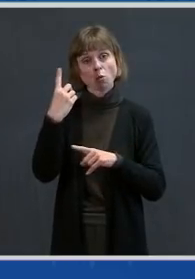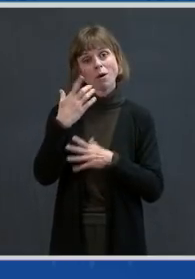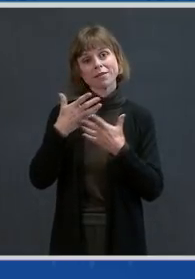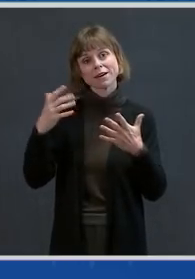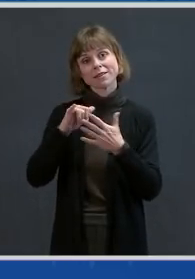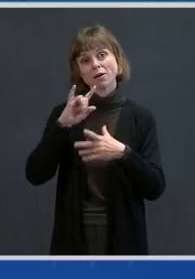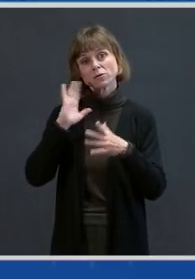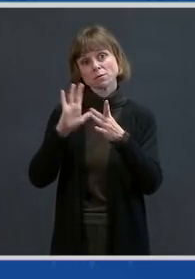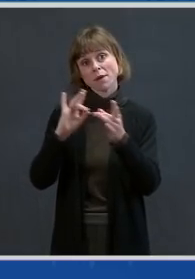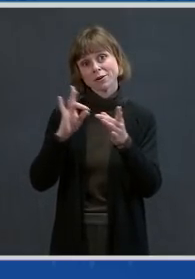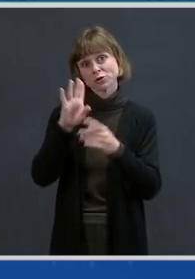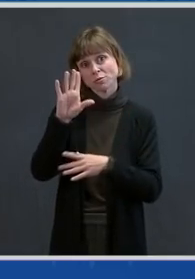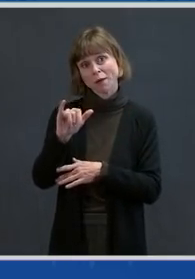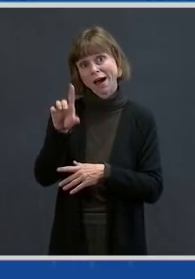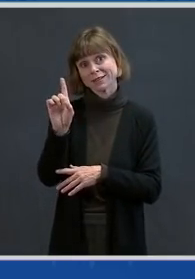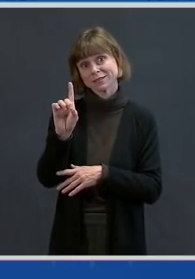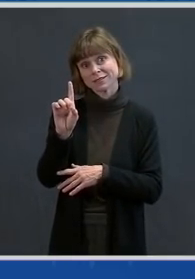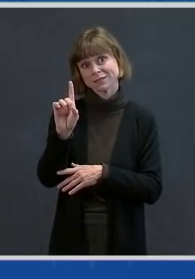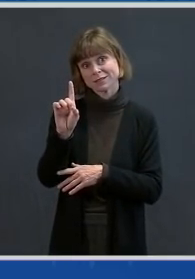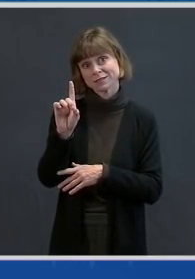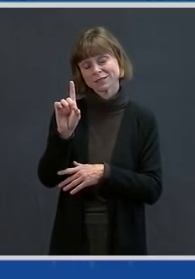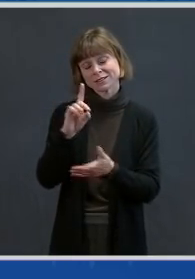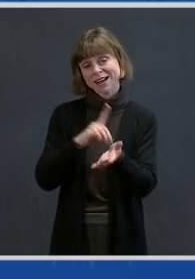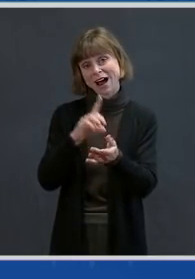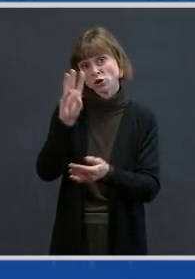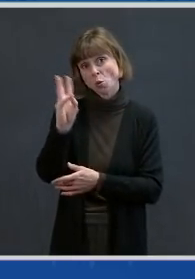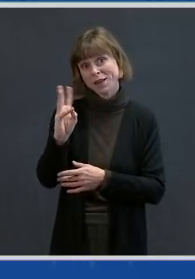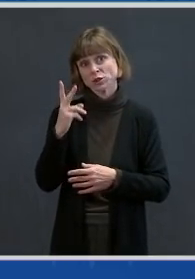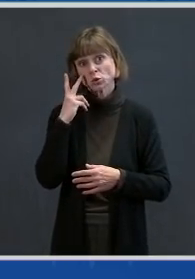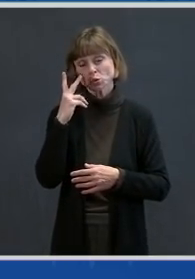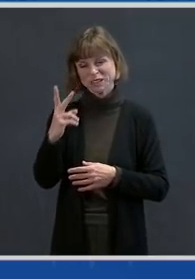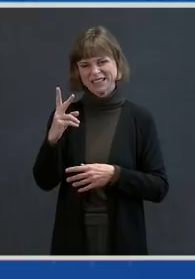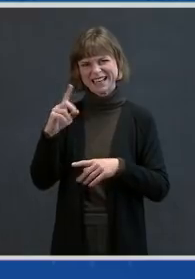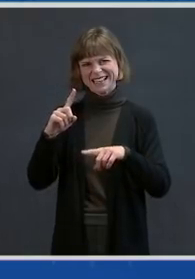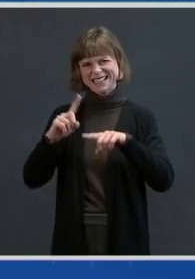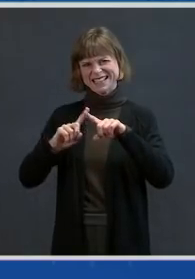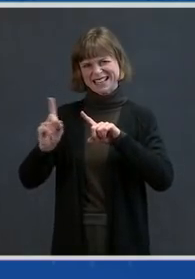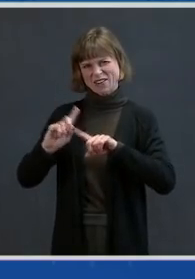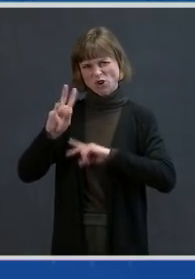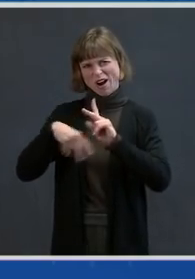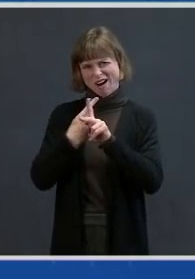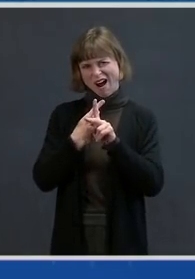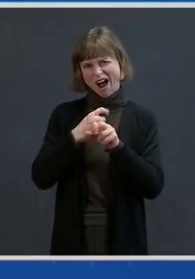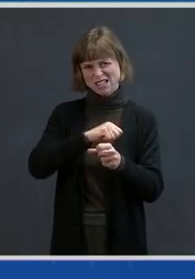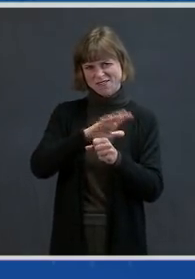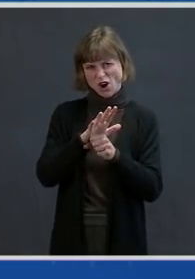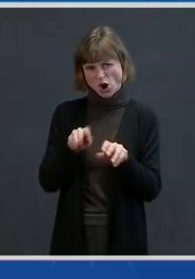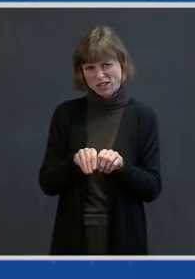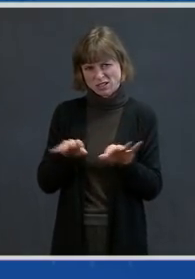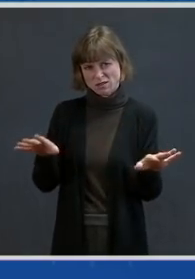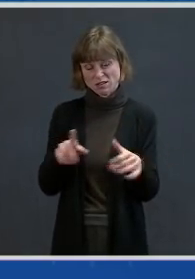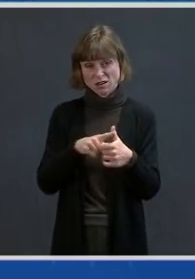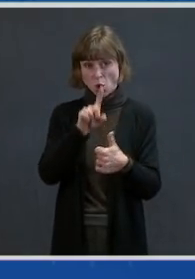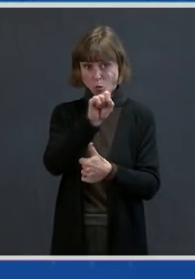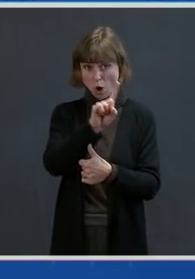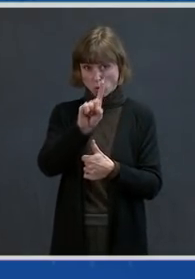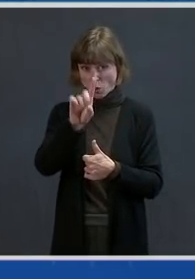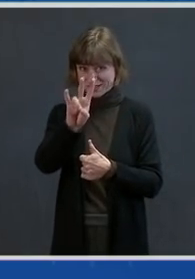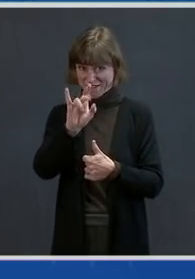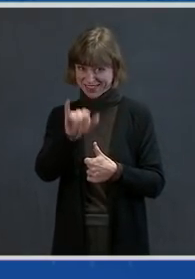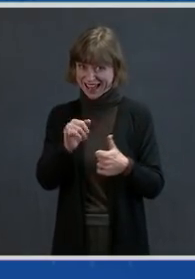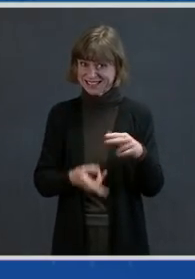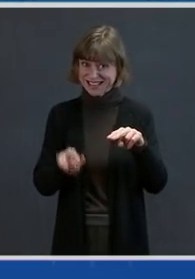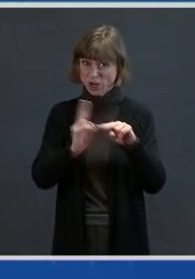the fact that we have variants that are in play. We have the 117 that is increasing in its prevalence now